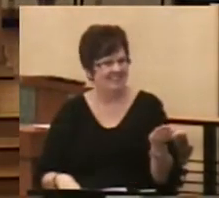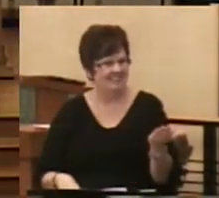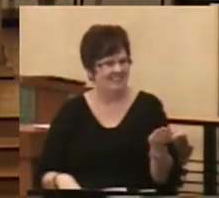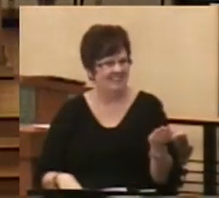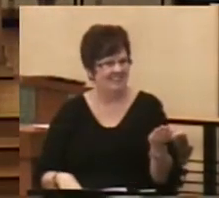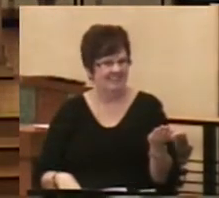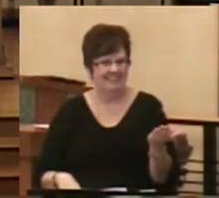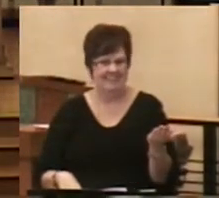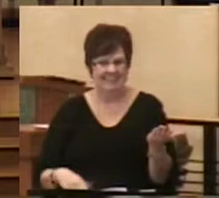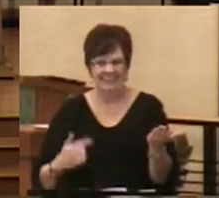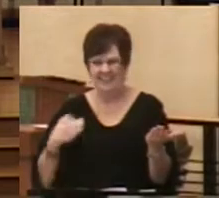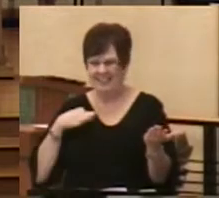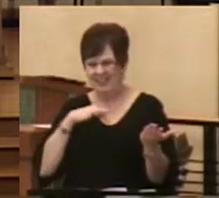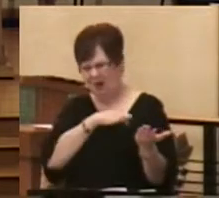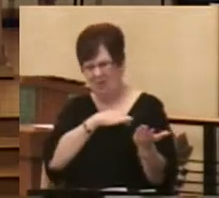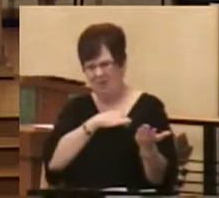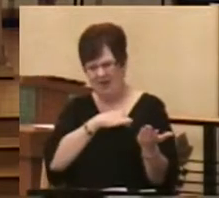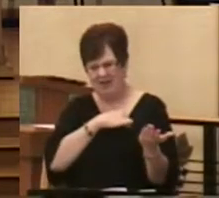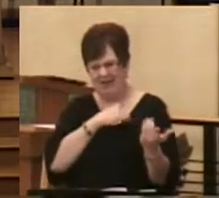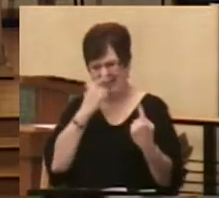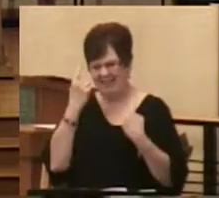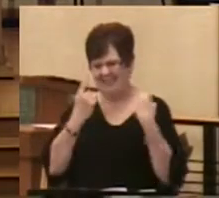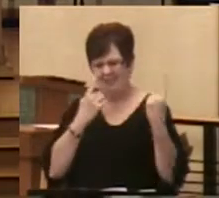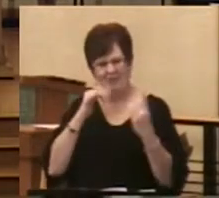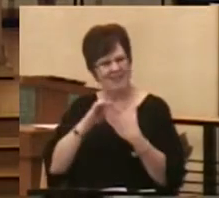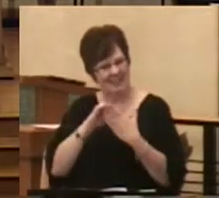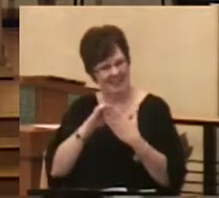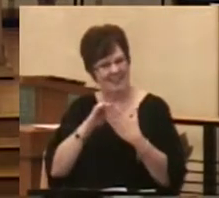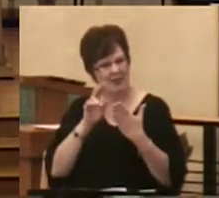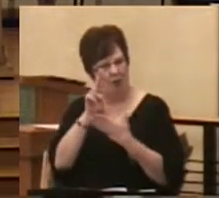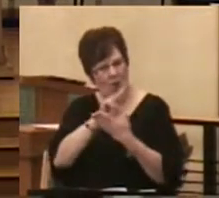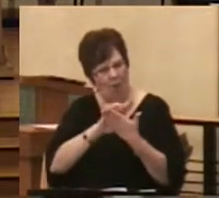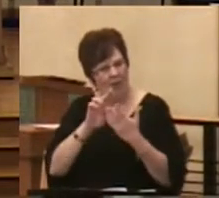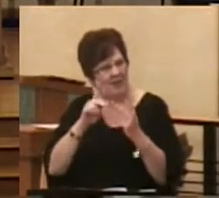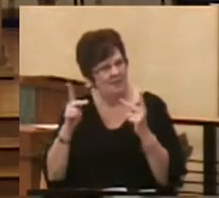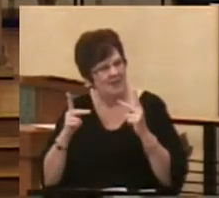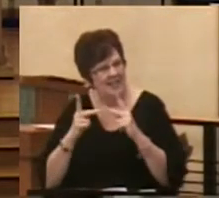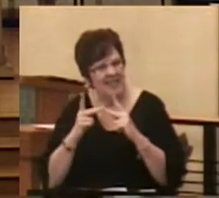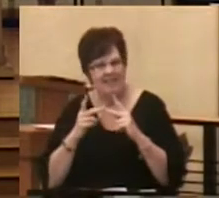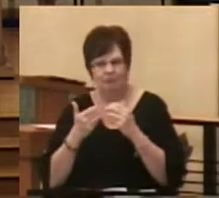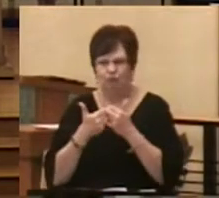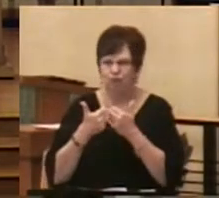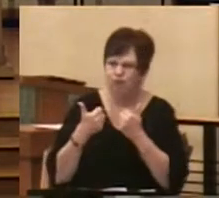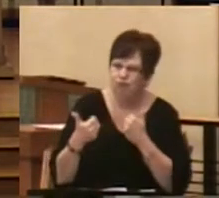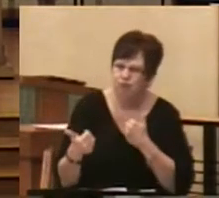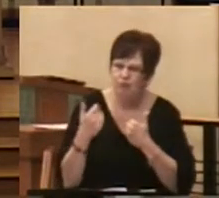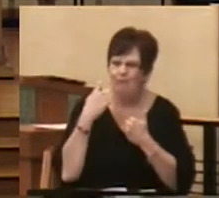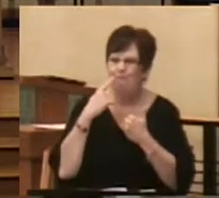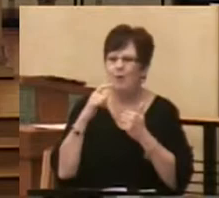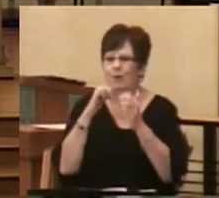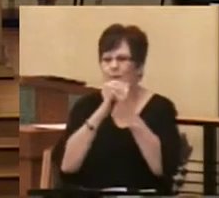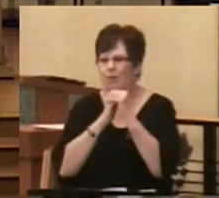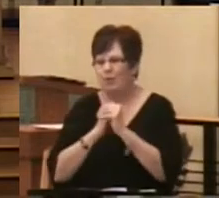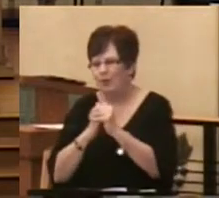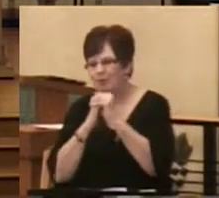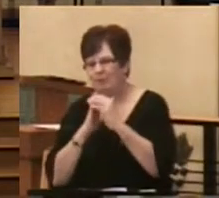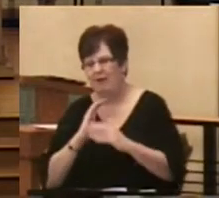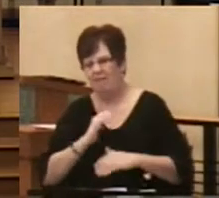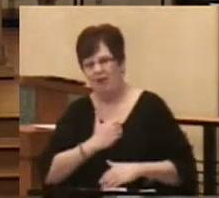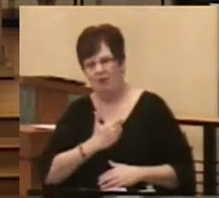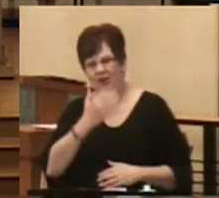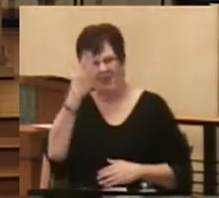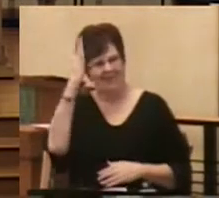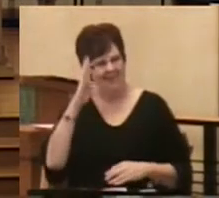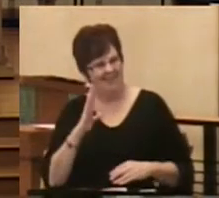And so we have considered this a holy place. A place set apart for the worship of our